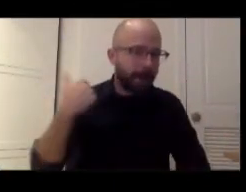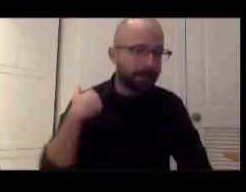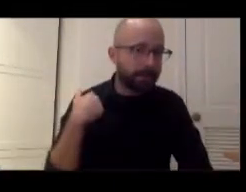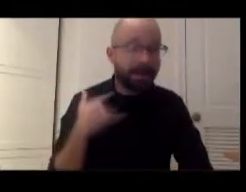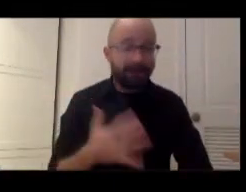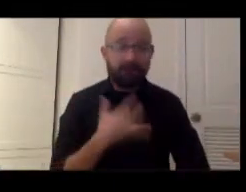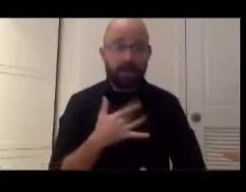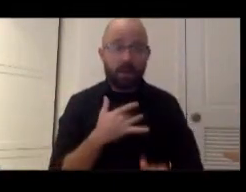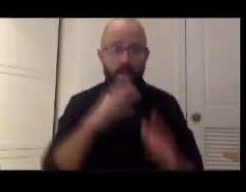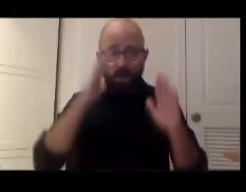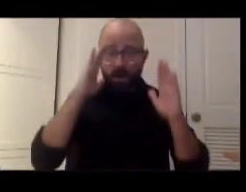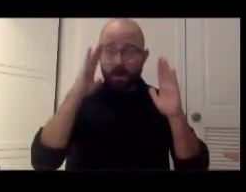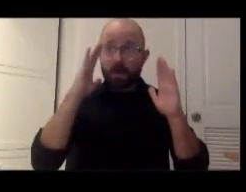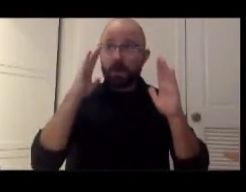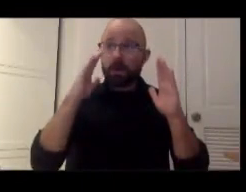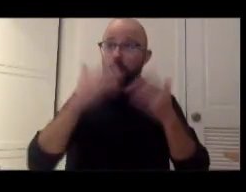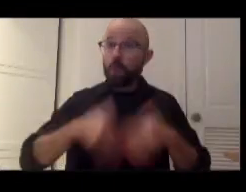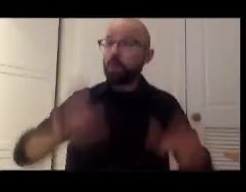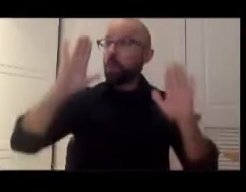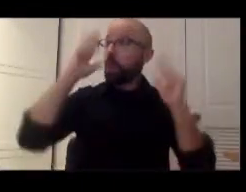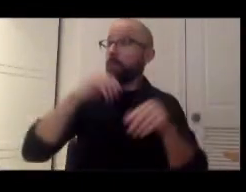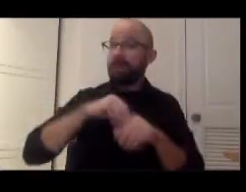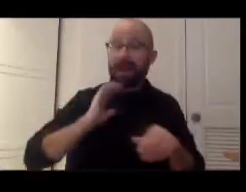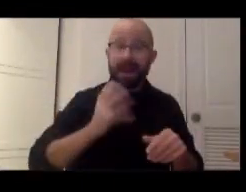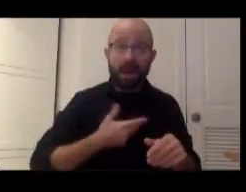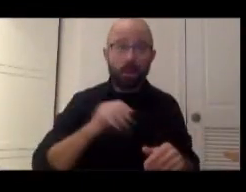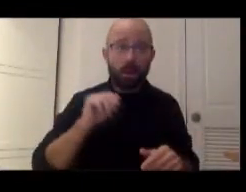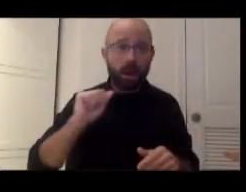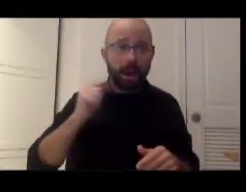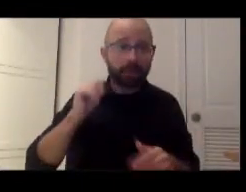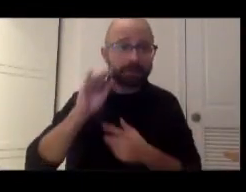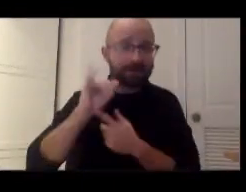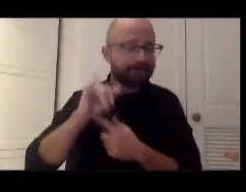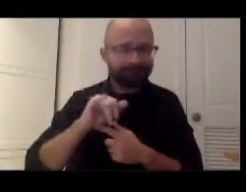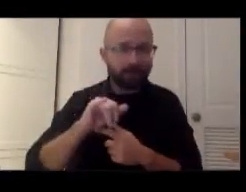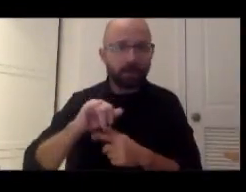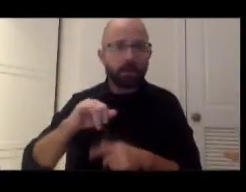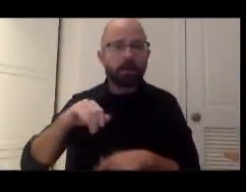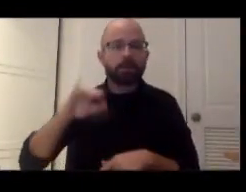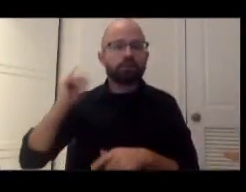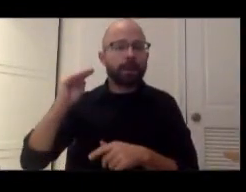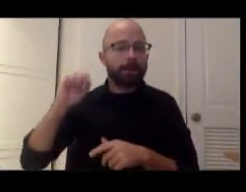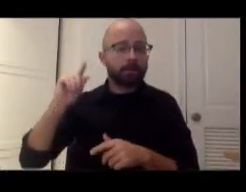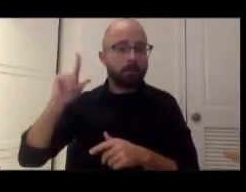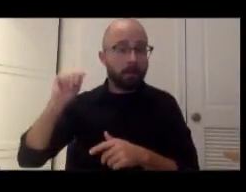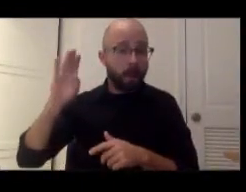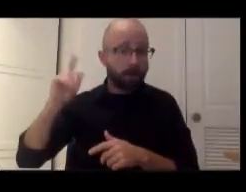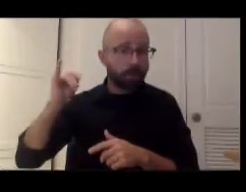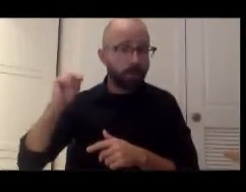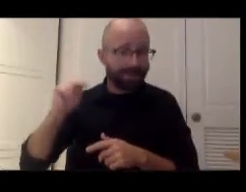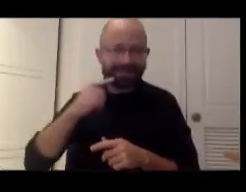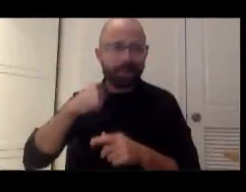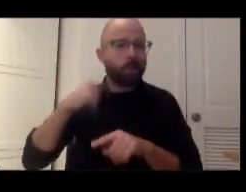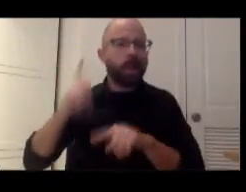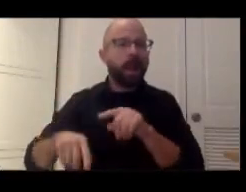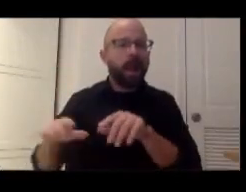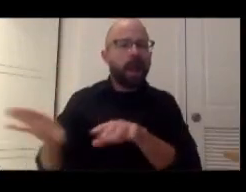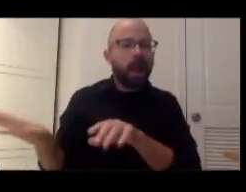our own agency. James Baldwin had that great quote that no one can take away your responsibility or something similar to that.